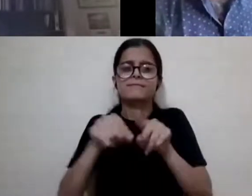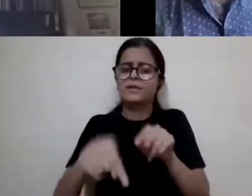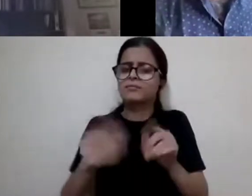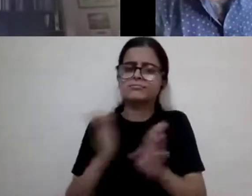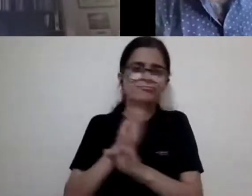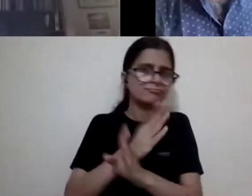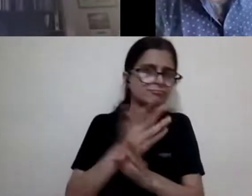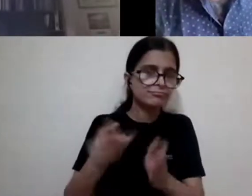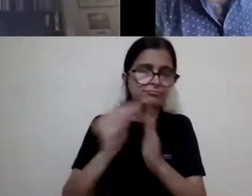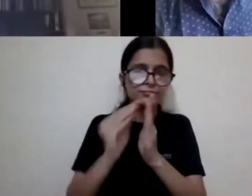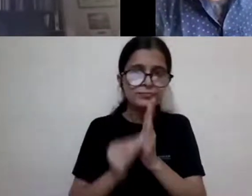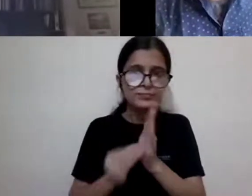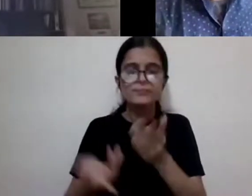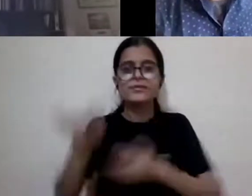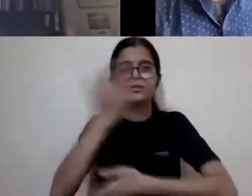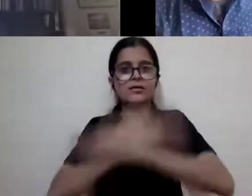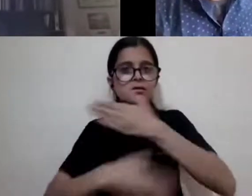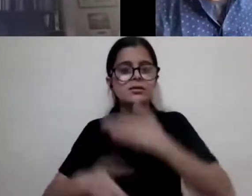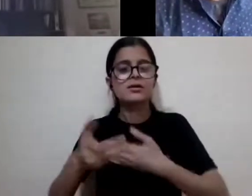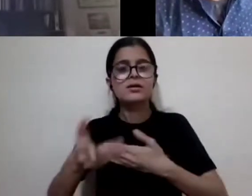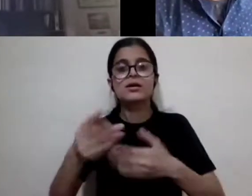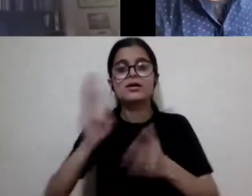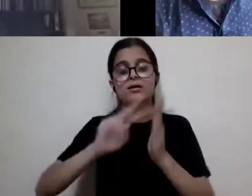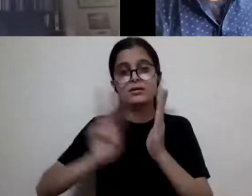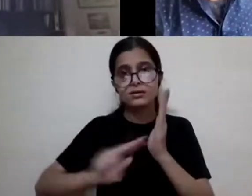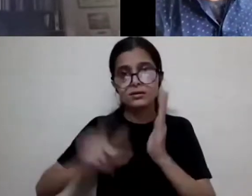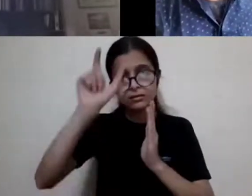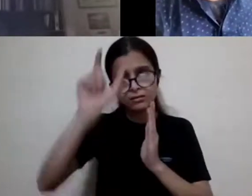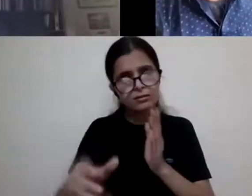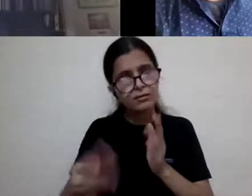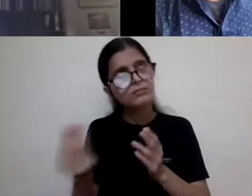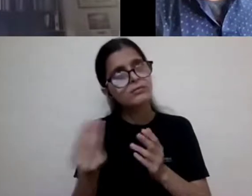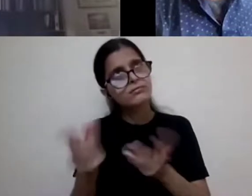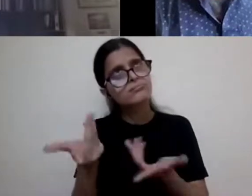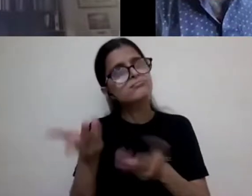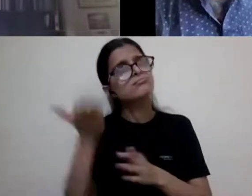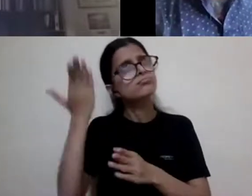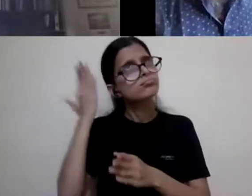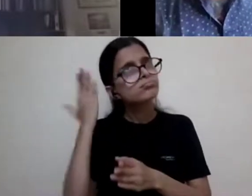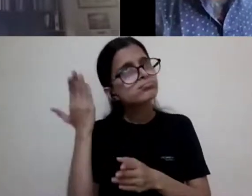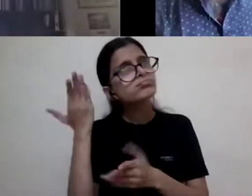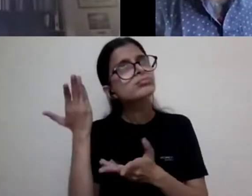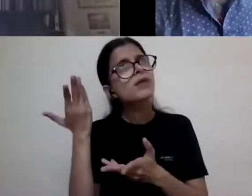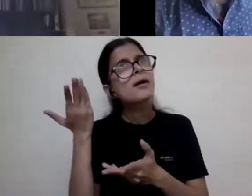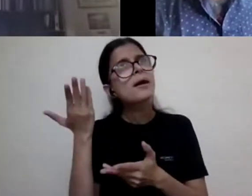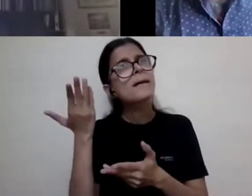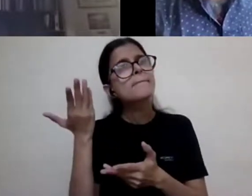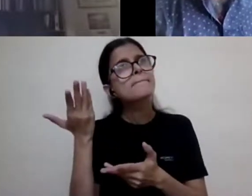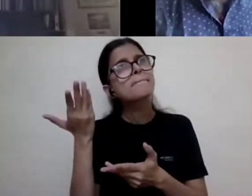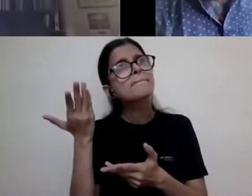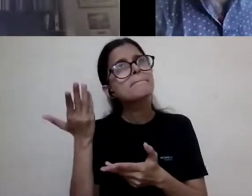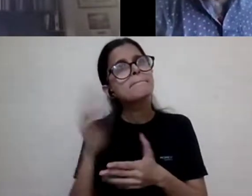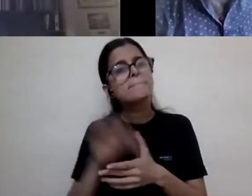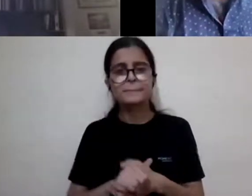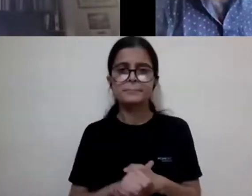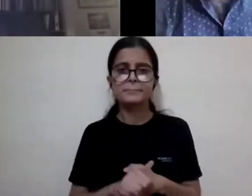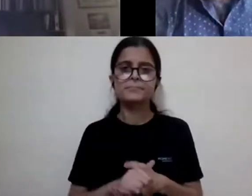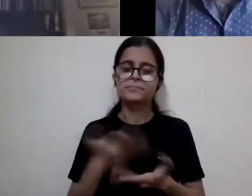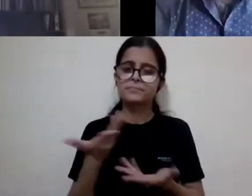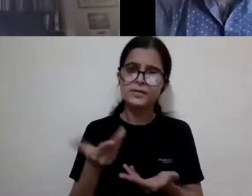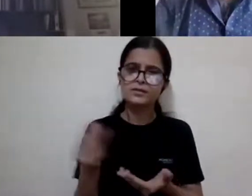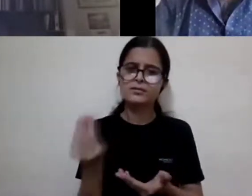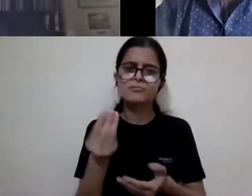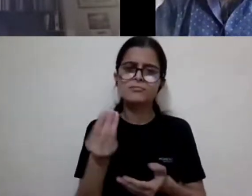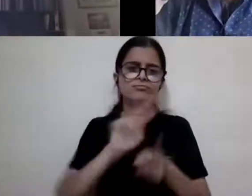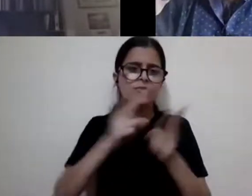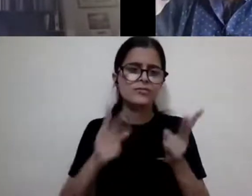the disability studies reader. That has been somewhat of a bible to go back to. He is also, I mean, among several other